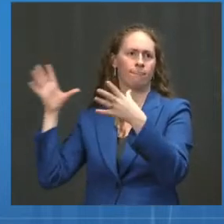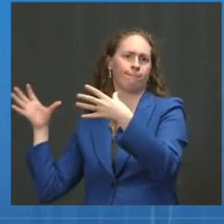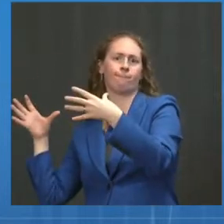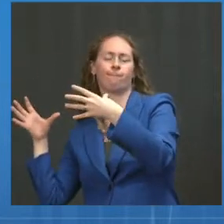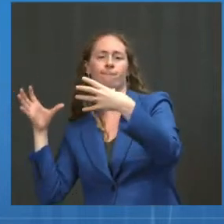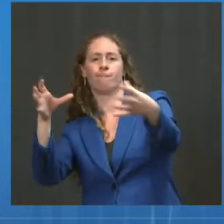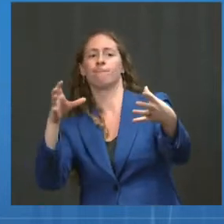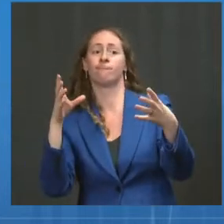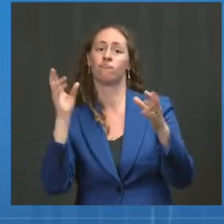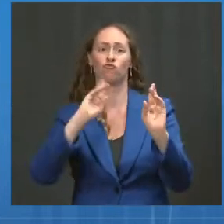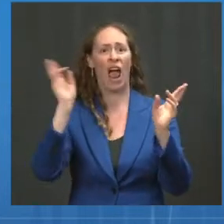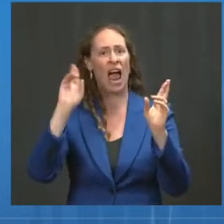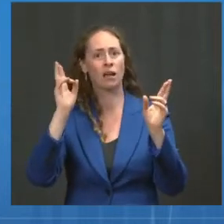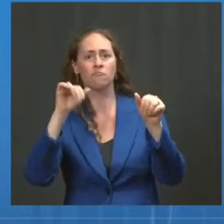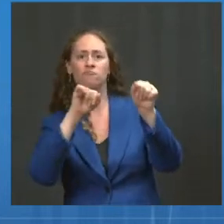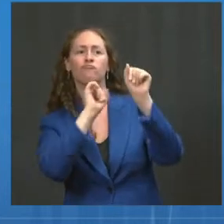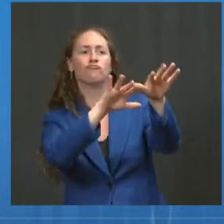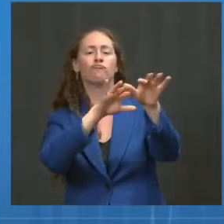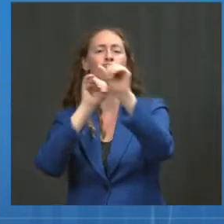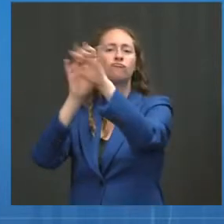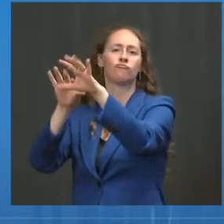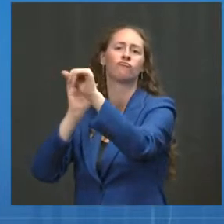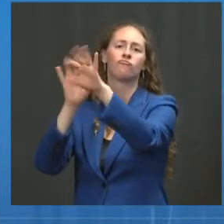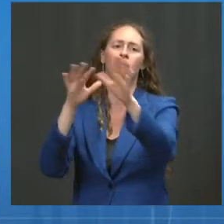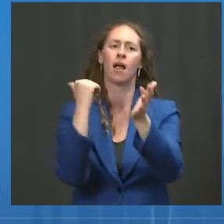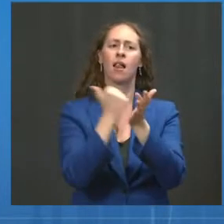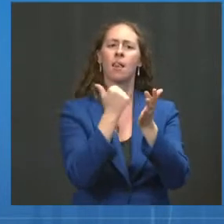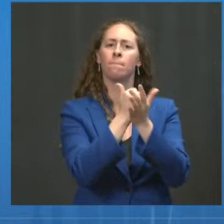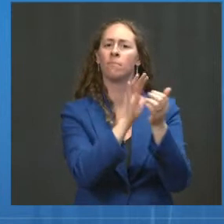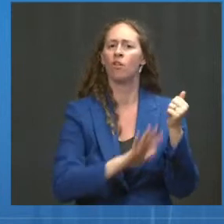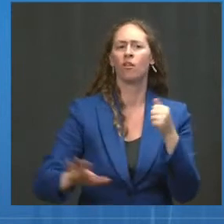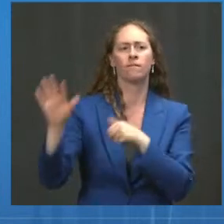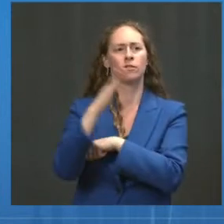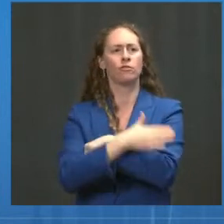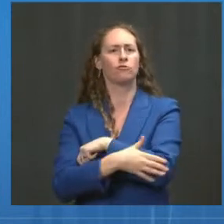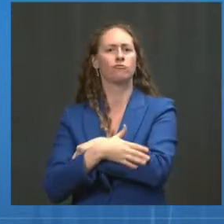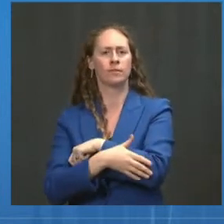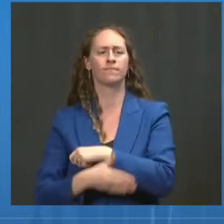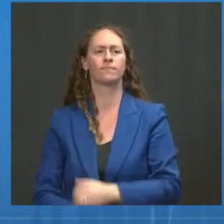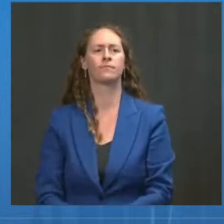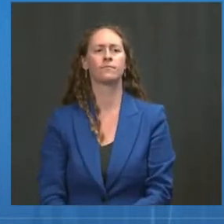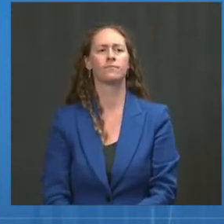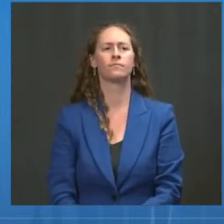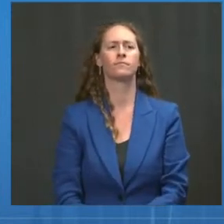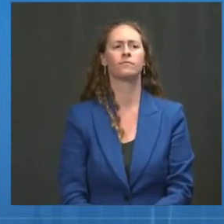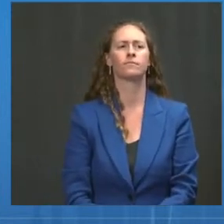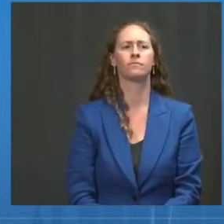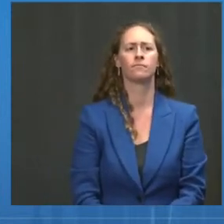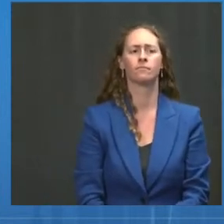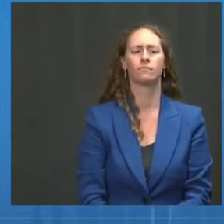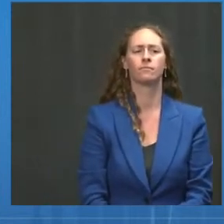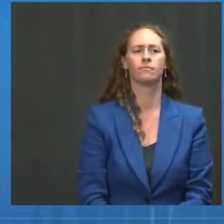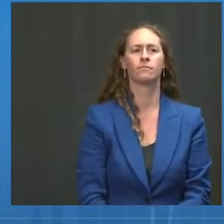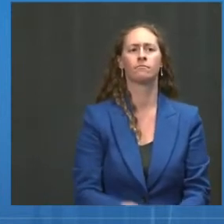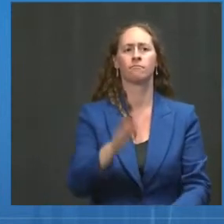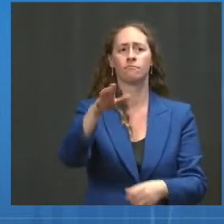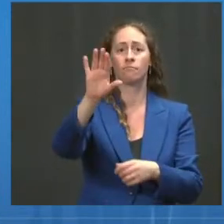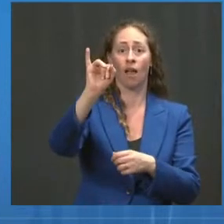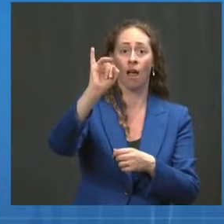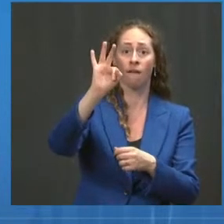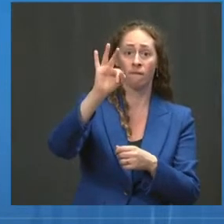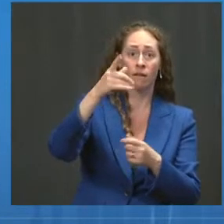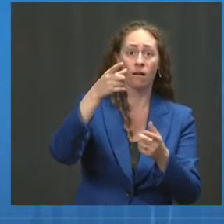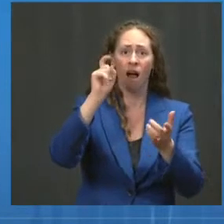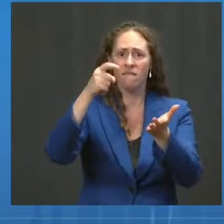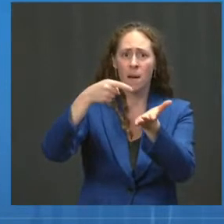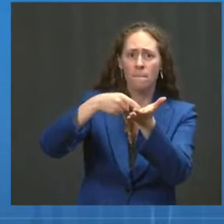been extended, 100% reimbursement. So we will make sure that it is convenient and easy for all Americans to